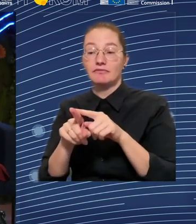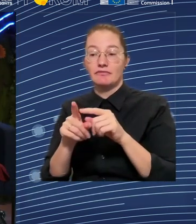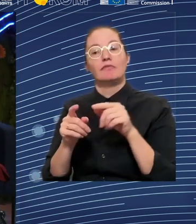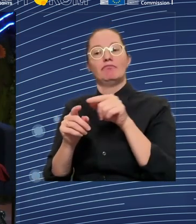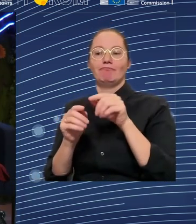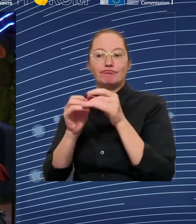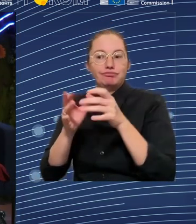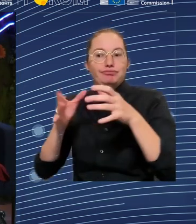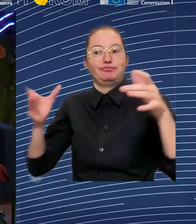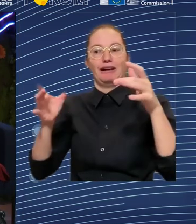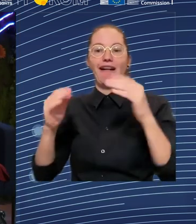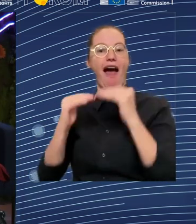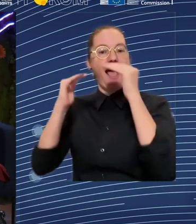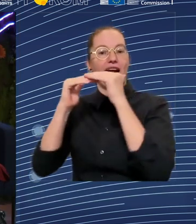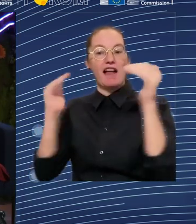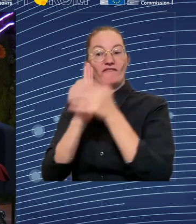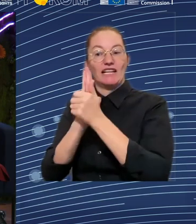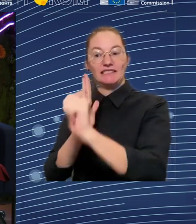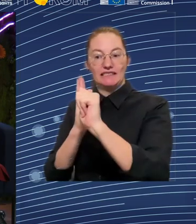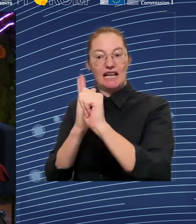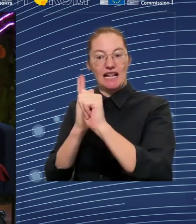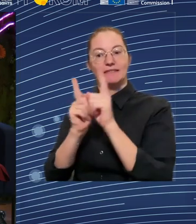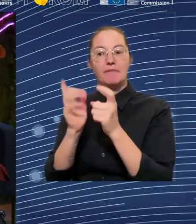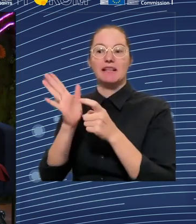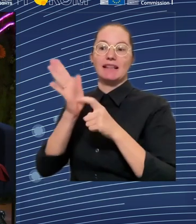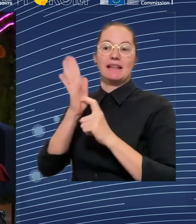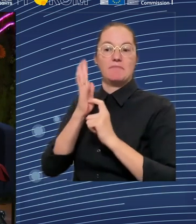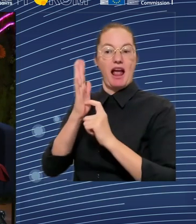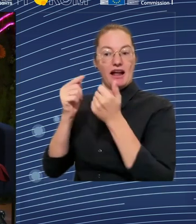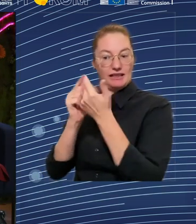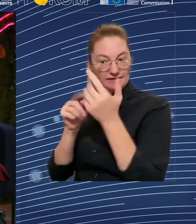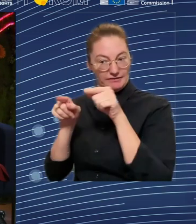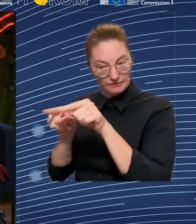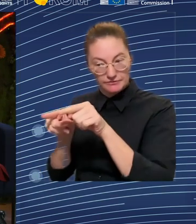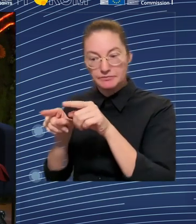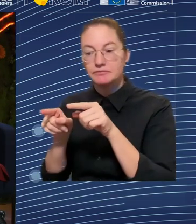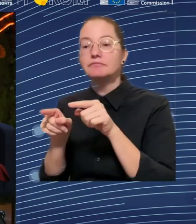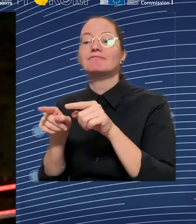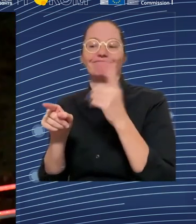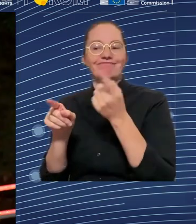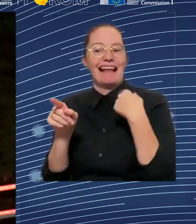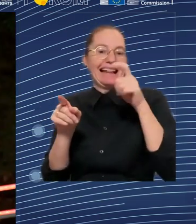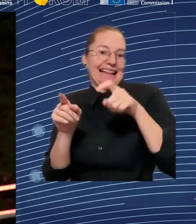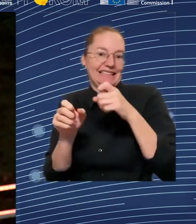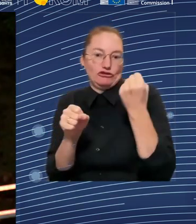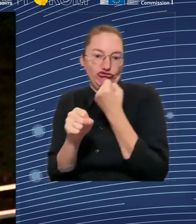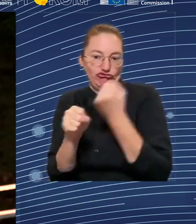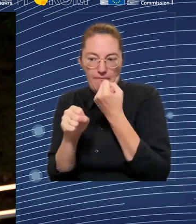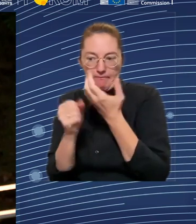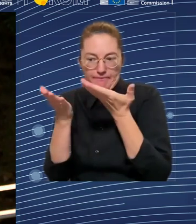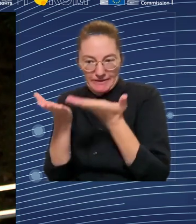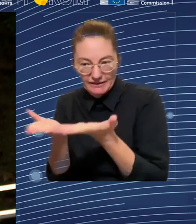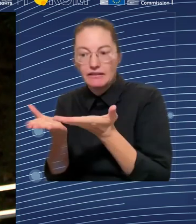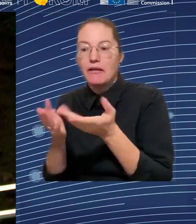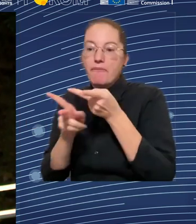with those tools. And that will affect many more workers. So I think that's a big impact. We see, however, that there